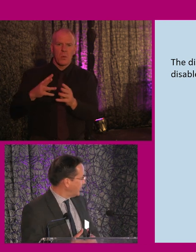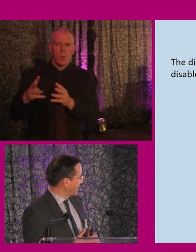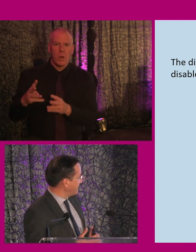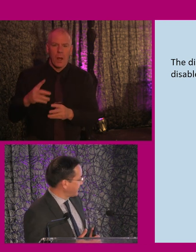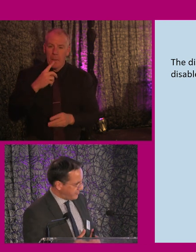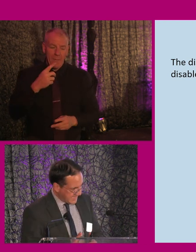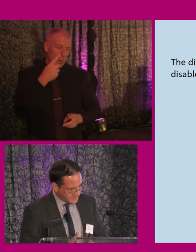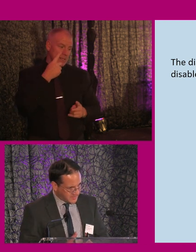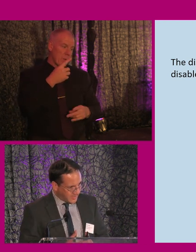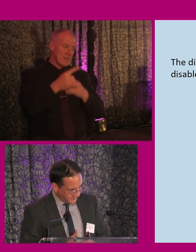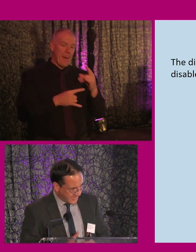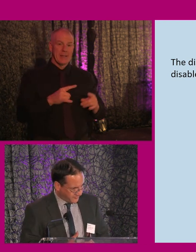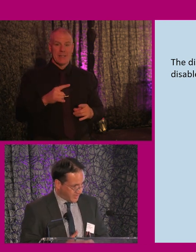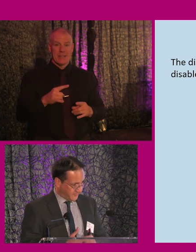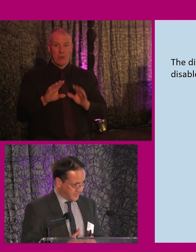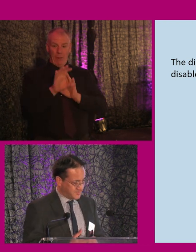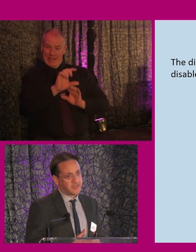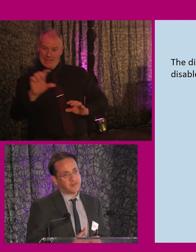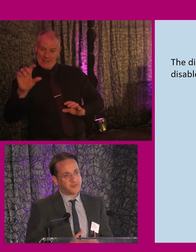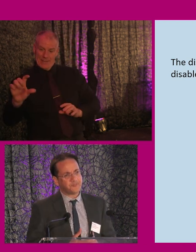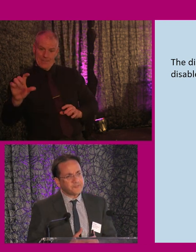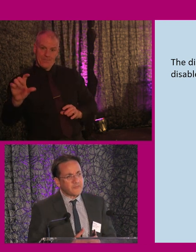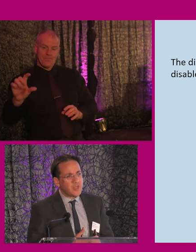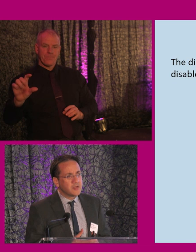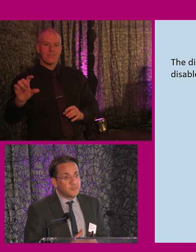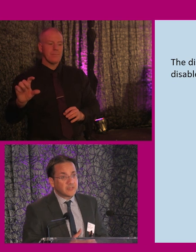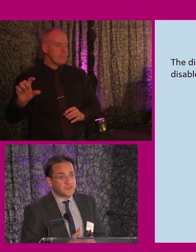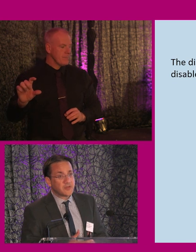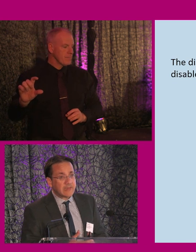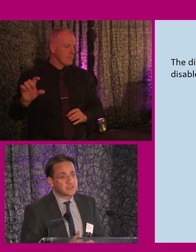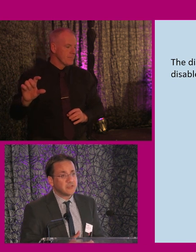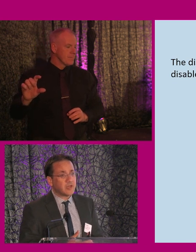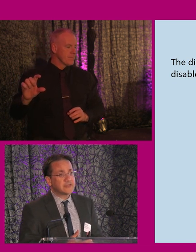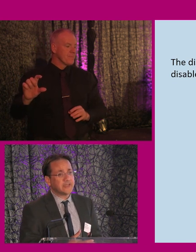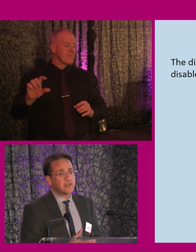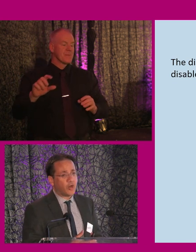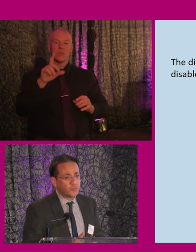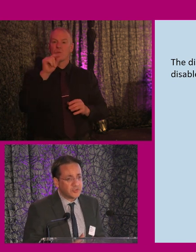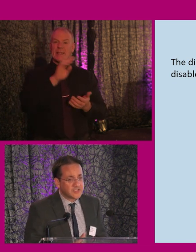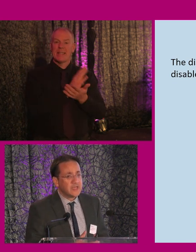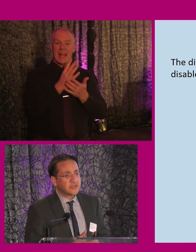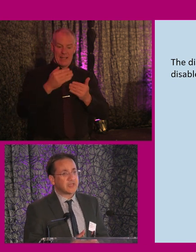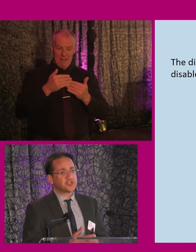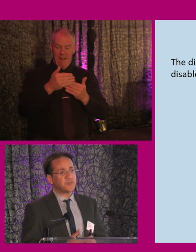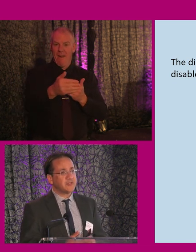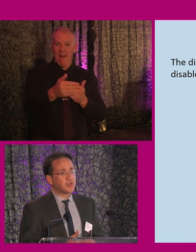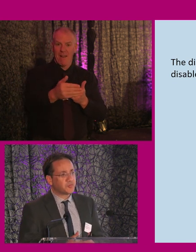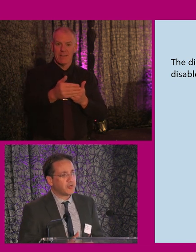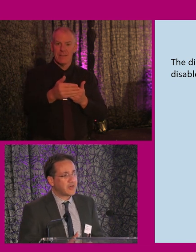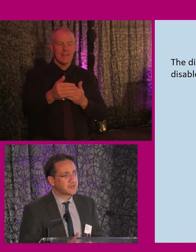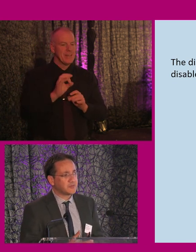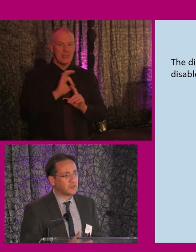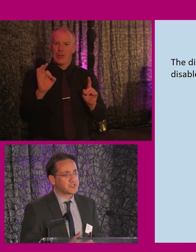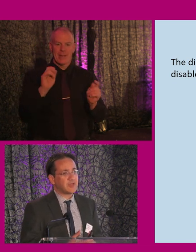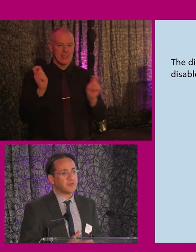you look at what's happened to the right hand side of that graph, you can see that from the middle of 2019 onwards, there's actually been no